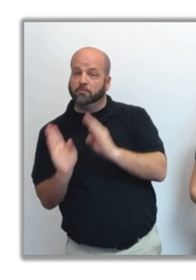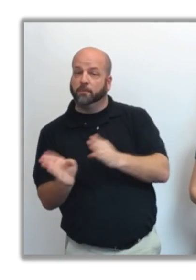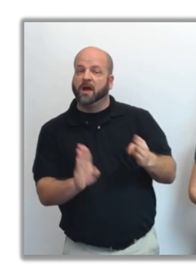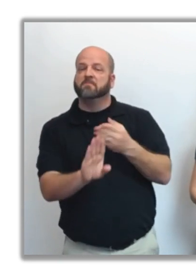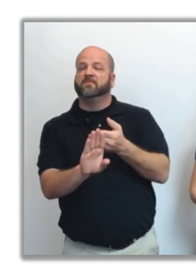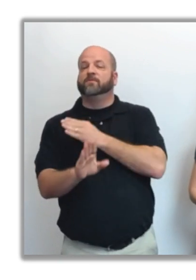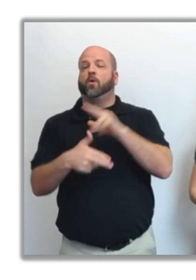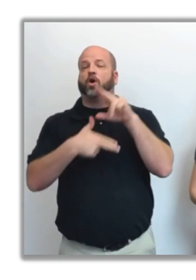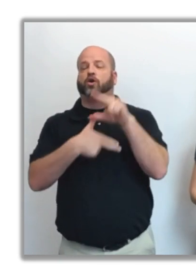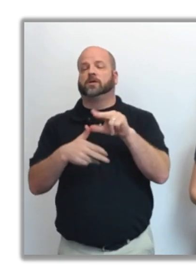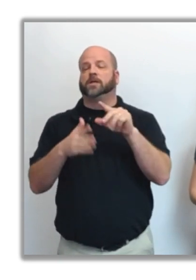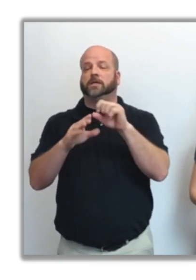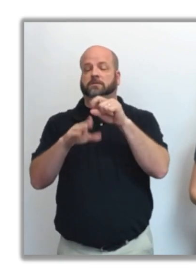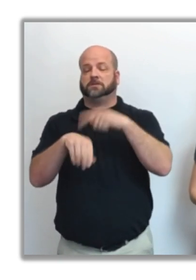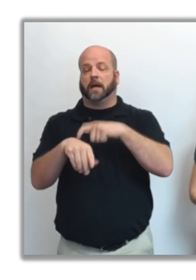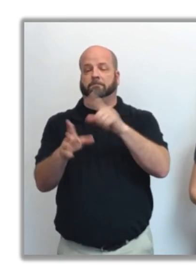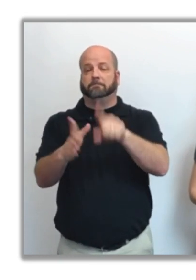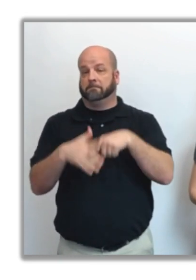season starts.